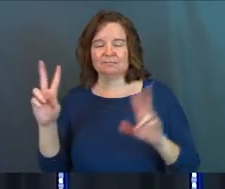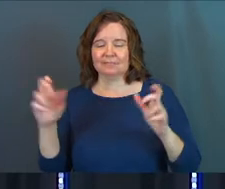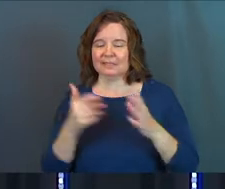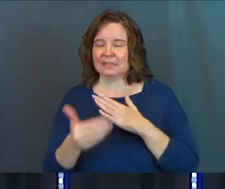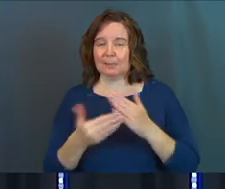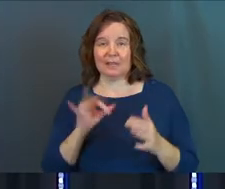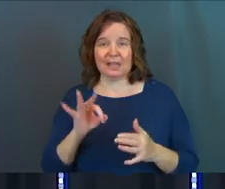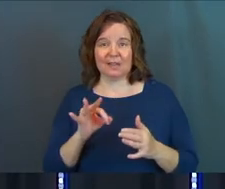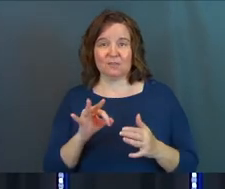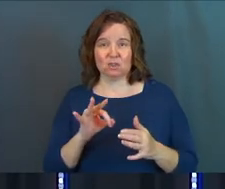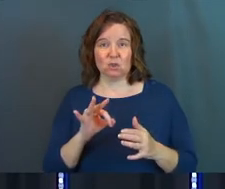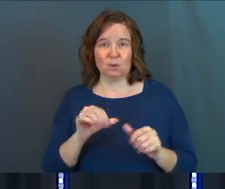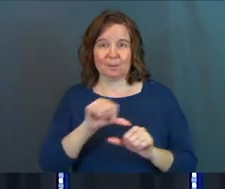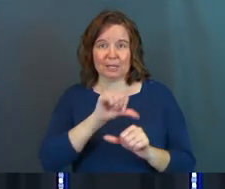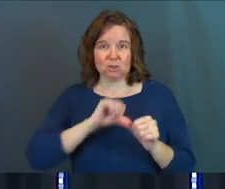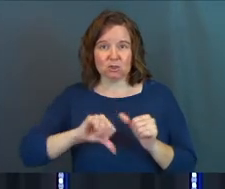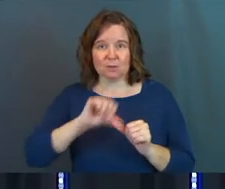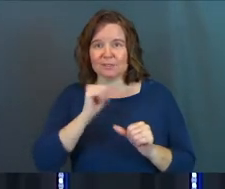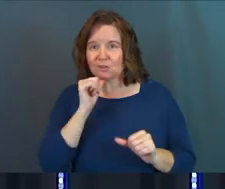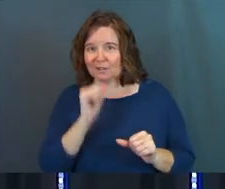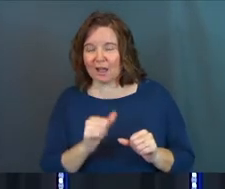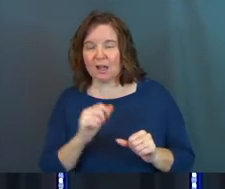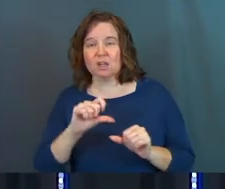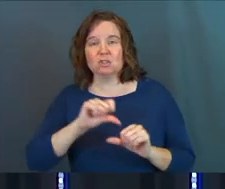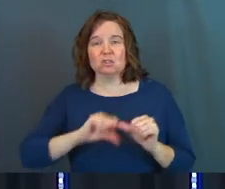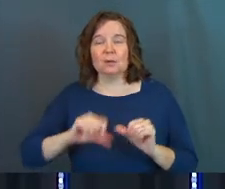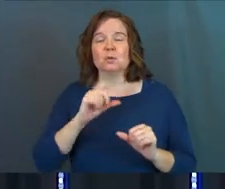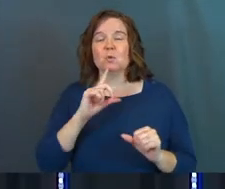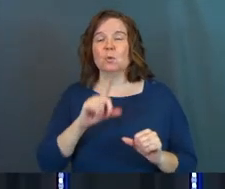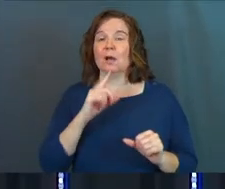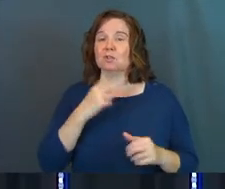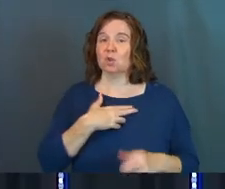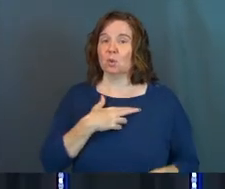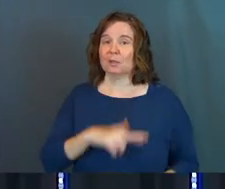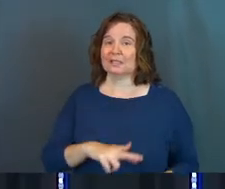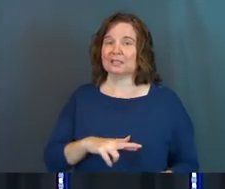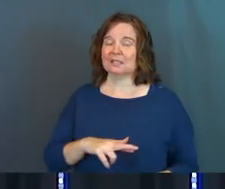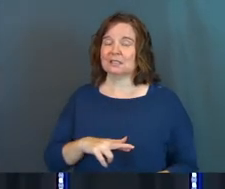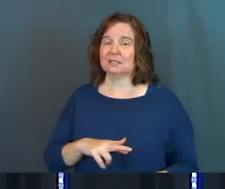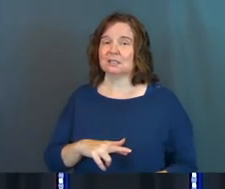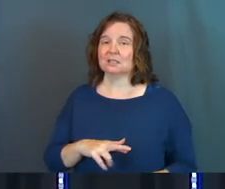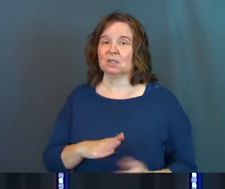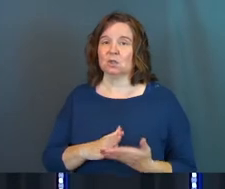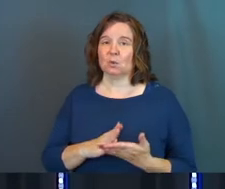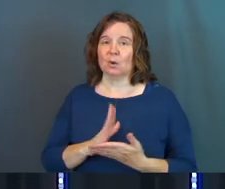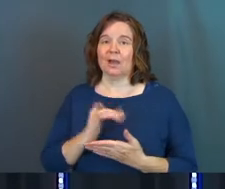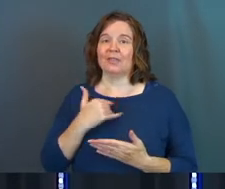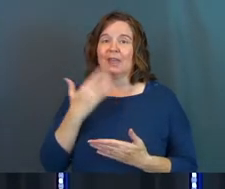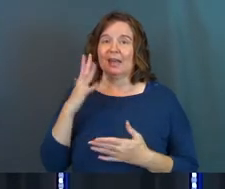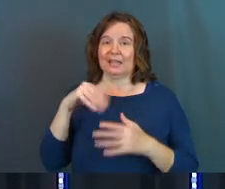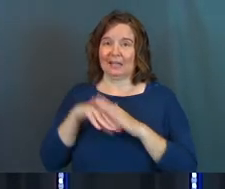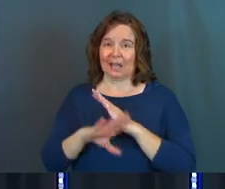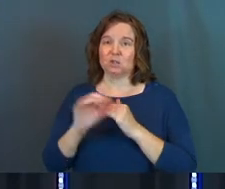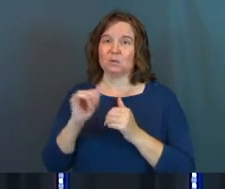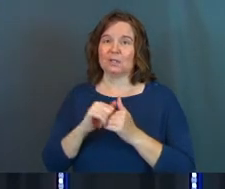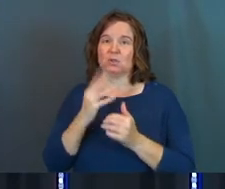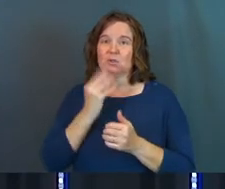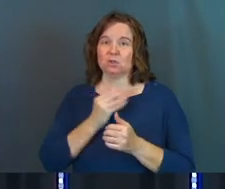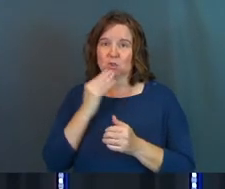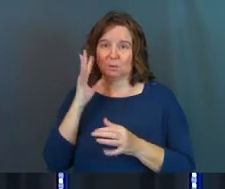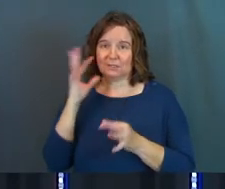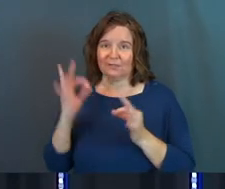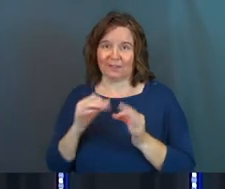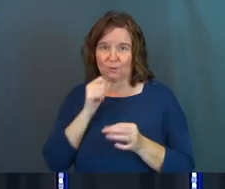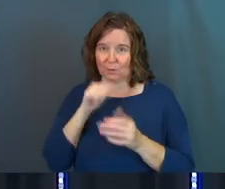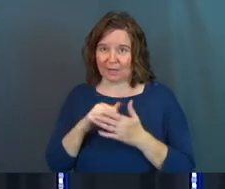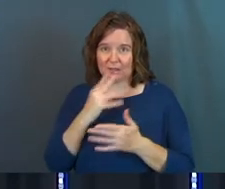doesn't matter whether you've been circumcised or not. Circumcision was the religious rite that got you into the Jewish faith